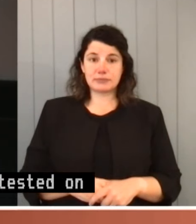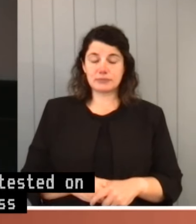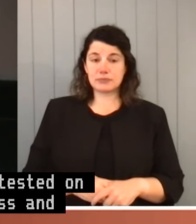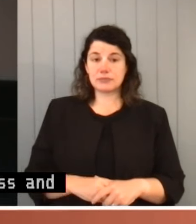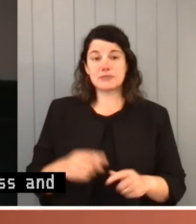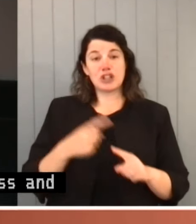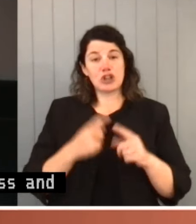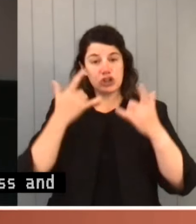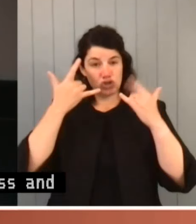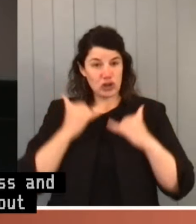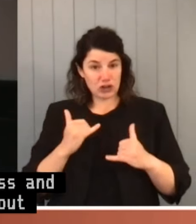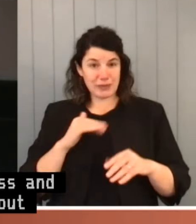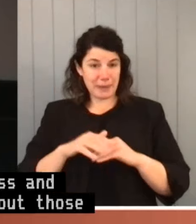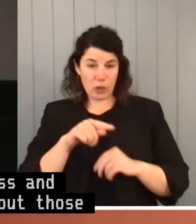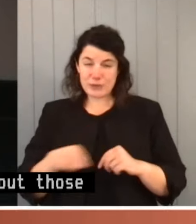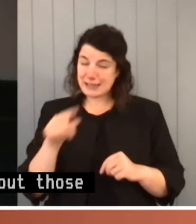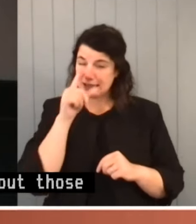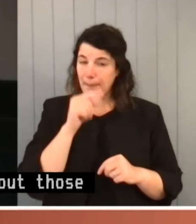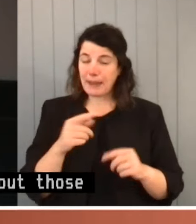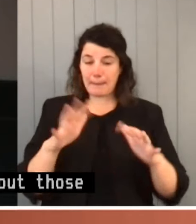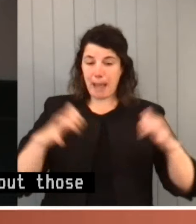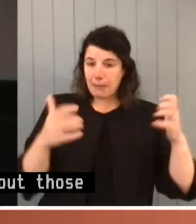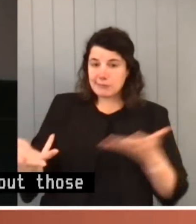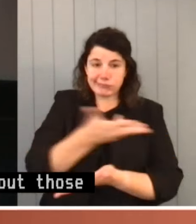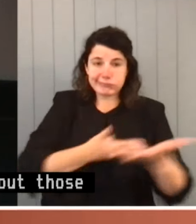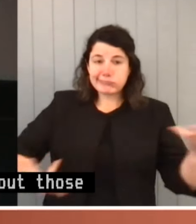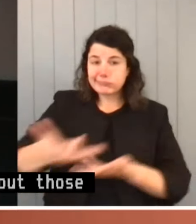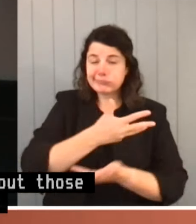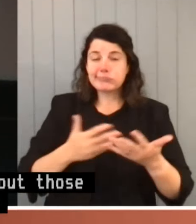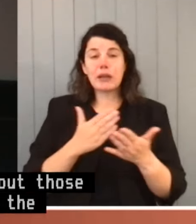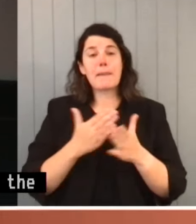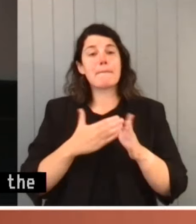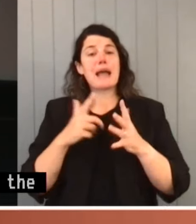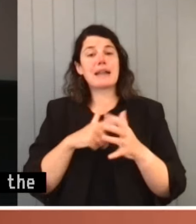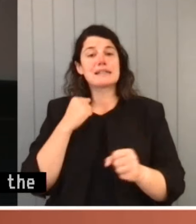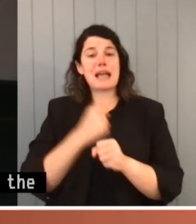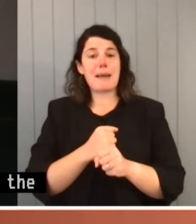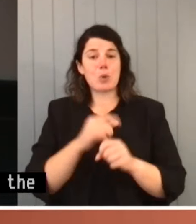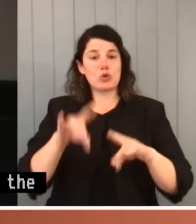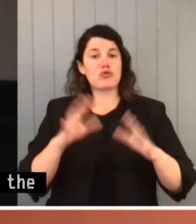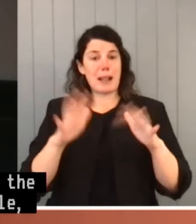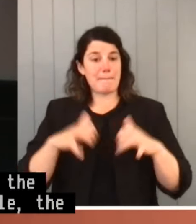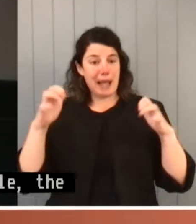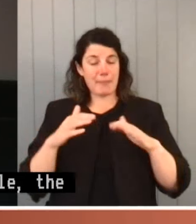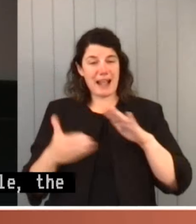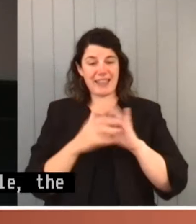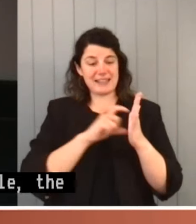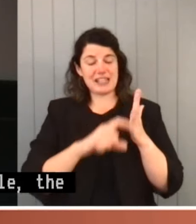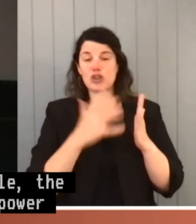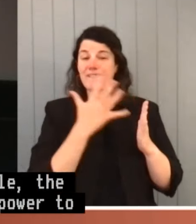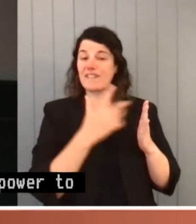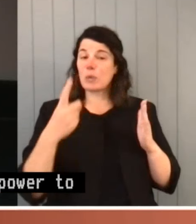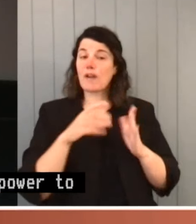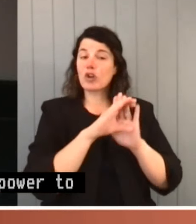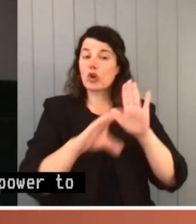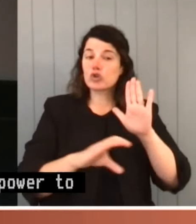matter for the Parliament. By way of example, the Australian Parliament has power to make laws under Section 51 of the Constitution, quote,